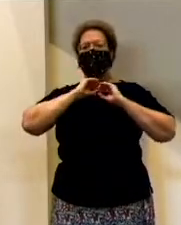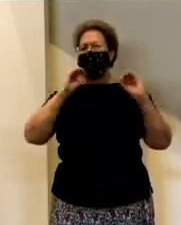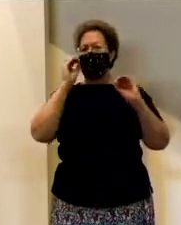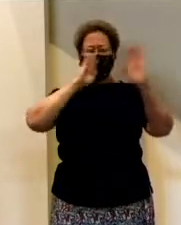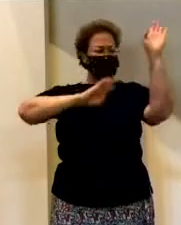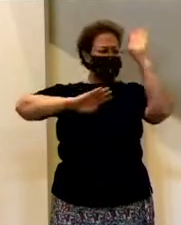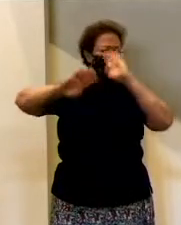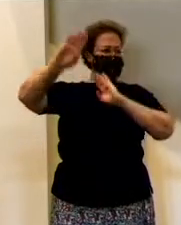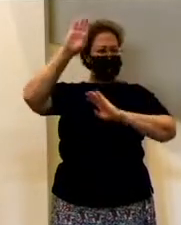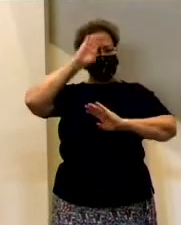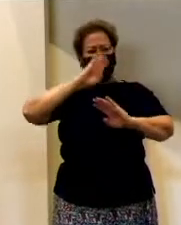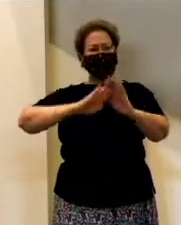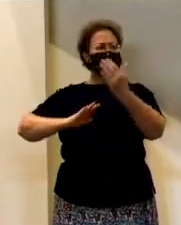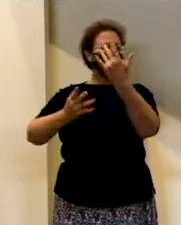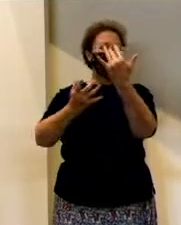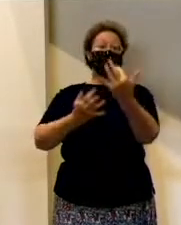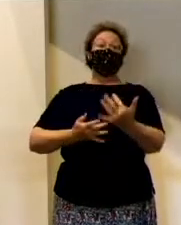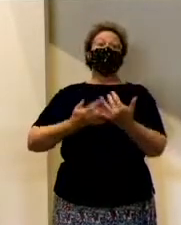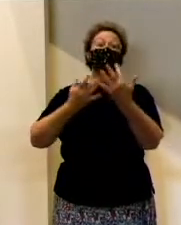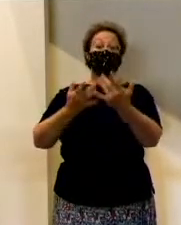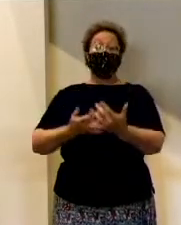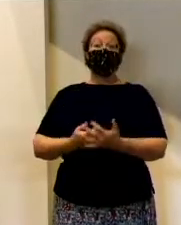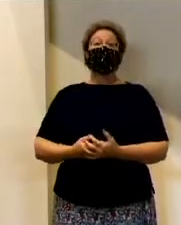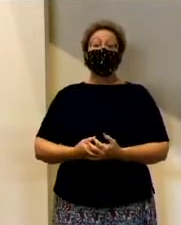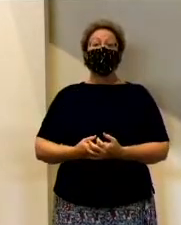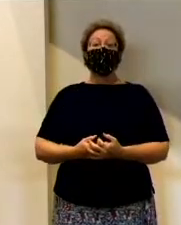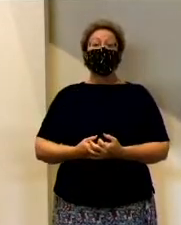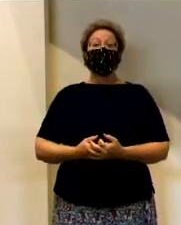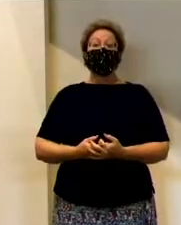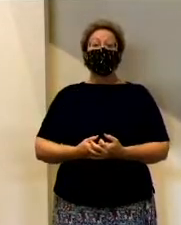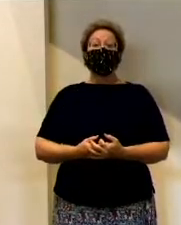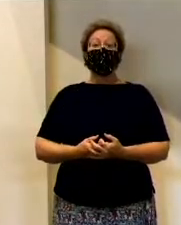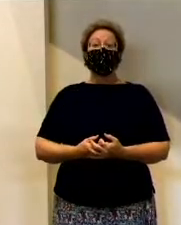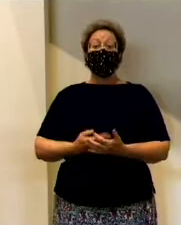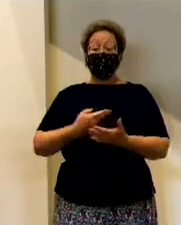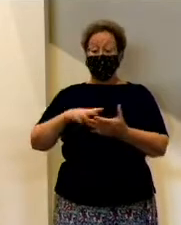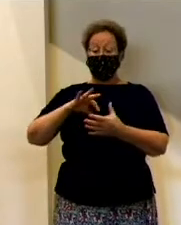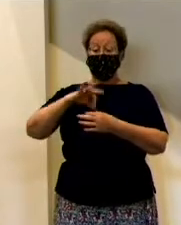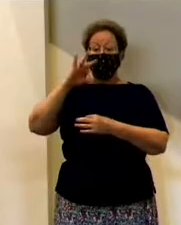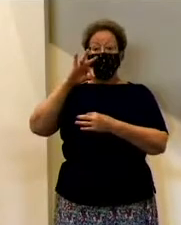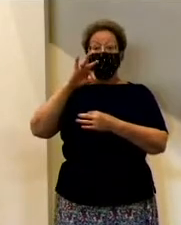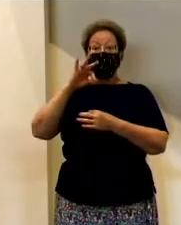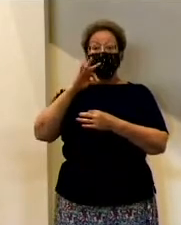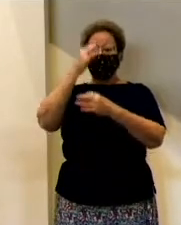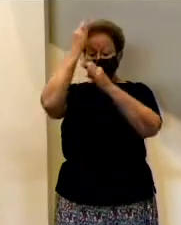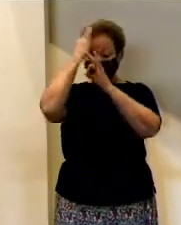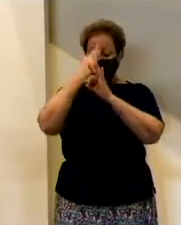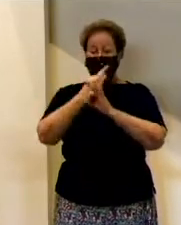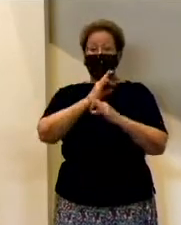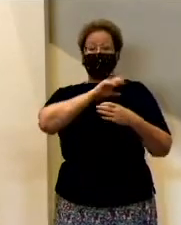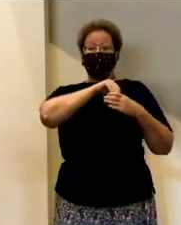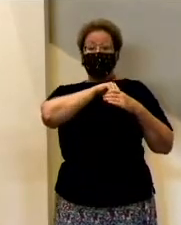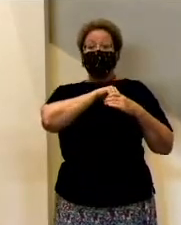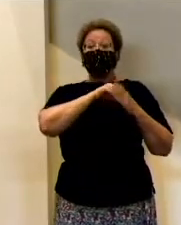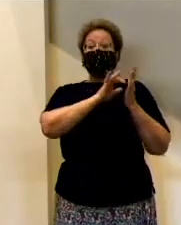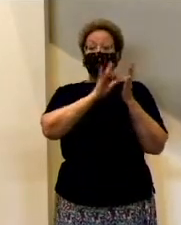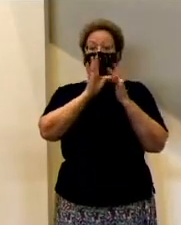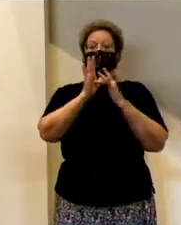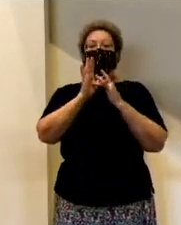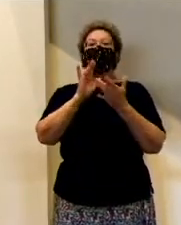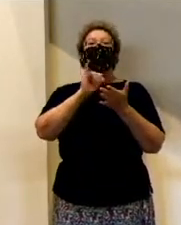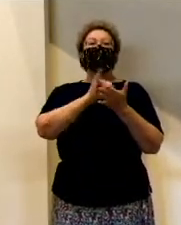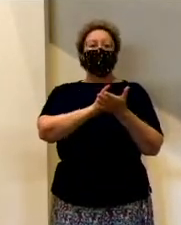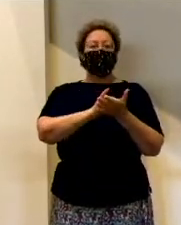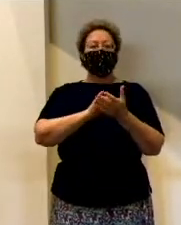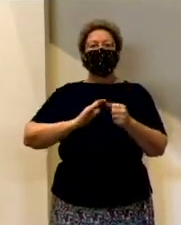wait and wonder when your salvation is going to get locked in and guaranteed. When the Holy Spirit brought you to faith in Jesus, that is when